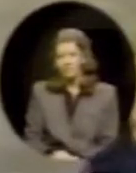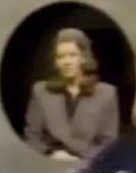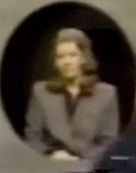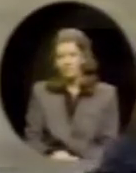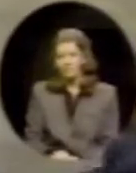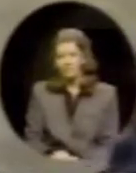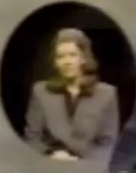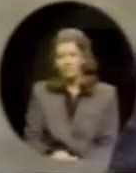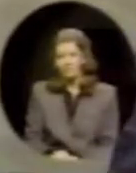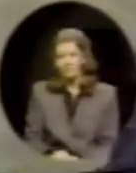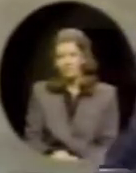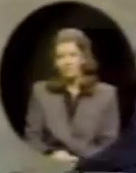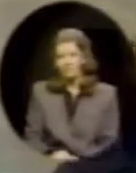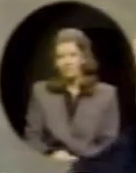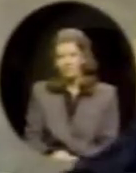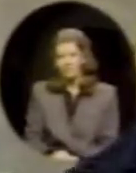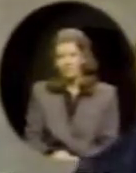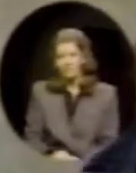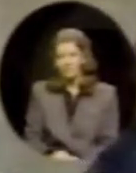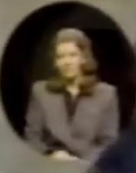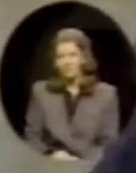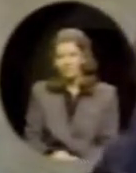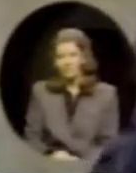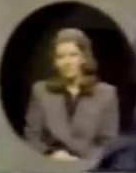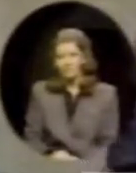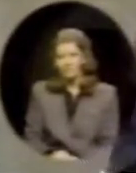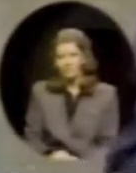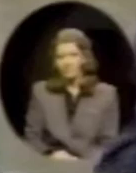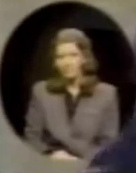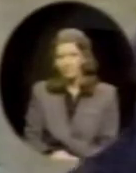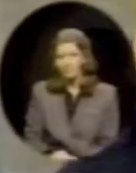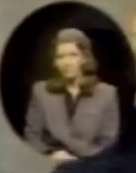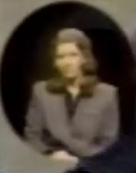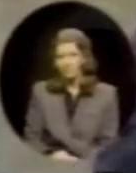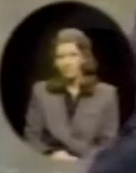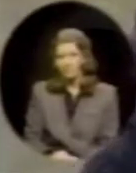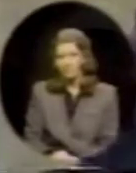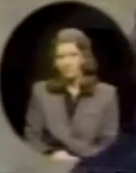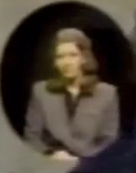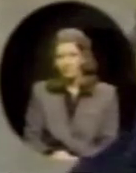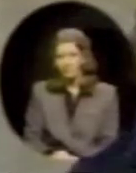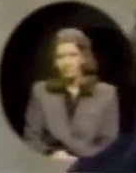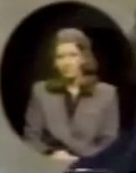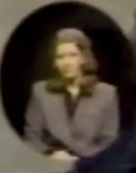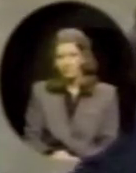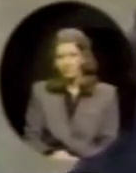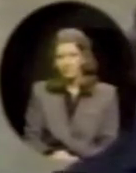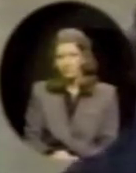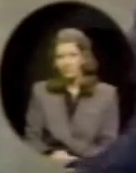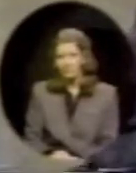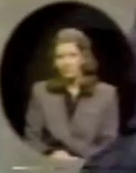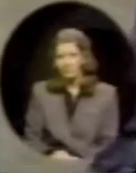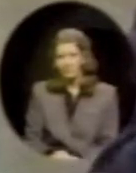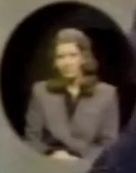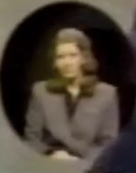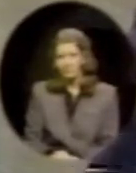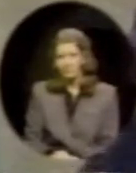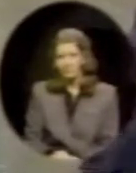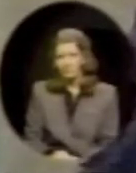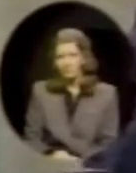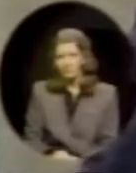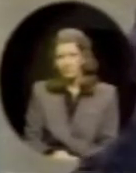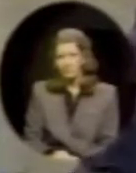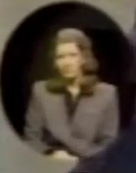third are met now. And the third is being addressed by the establishment of a task force that will look into